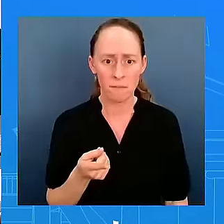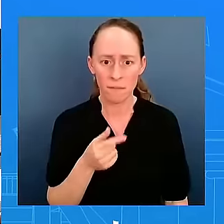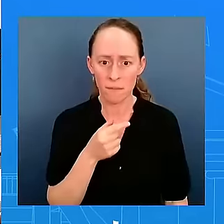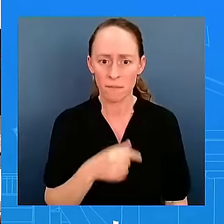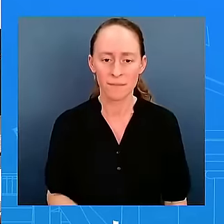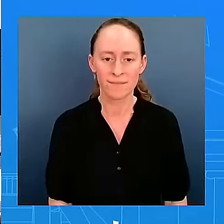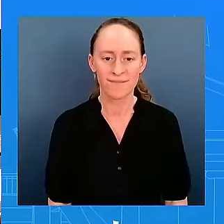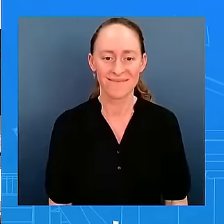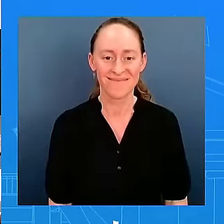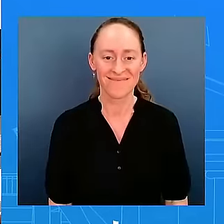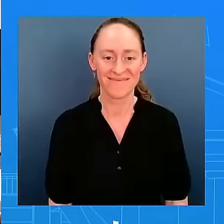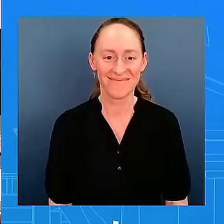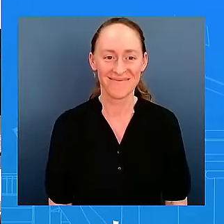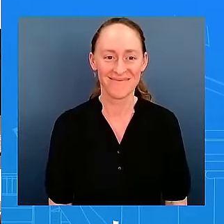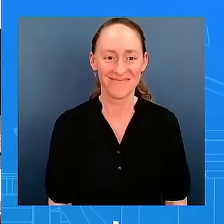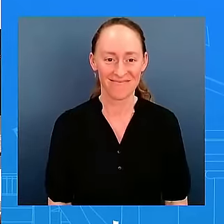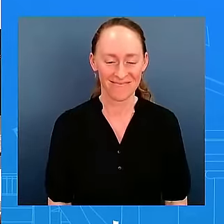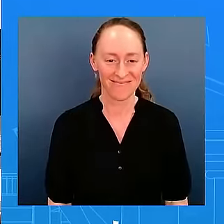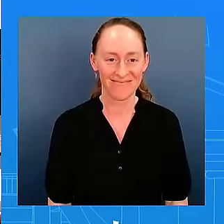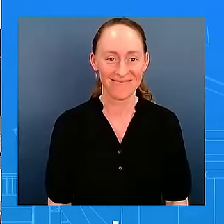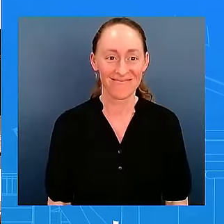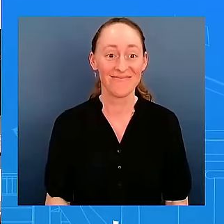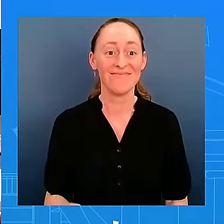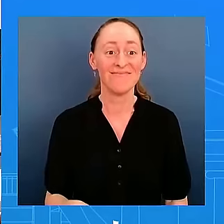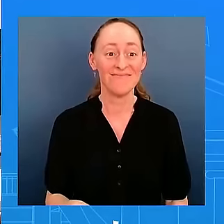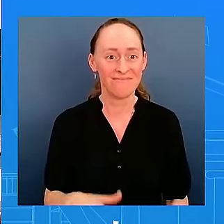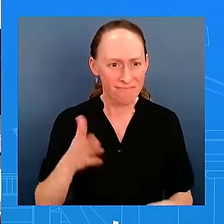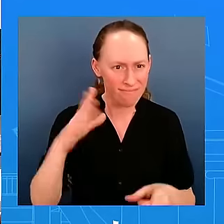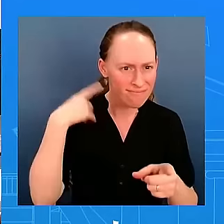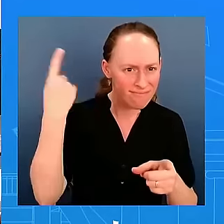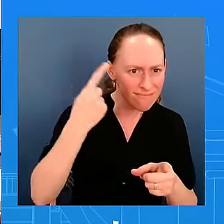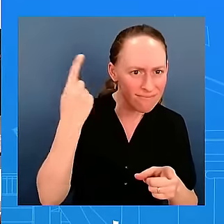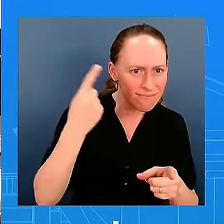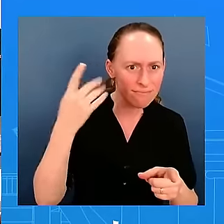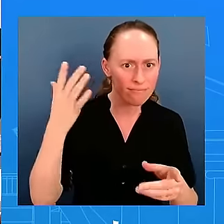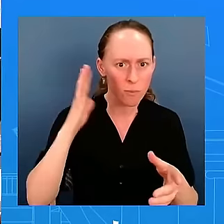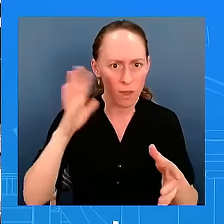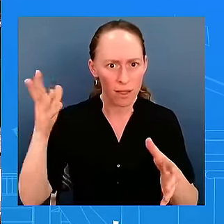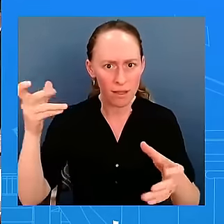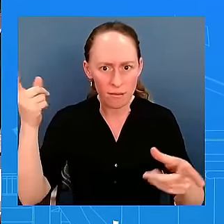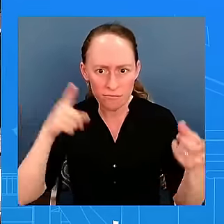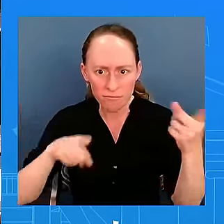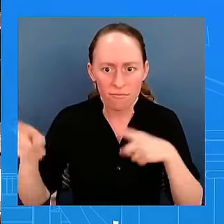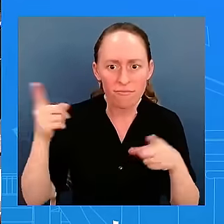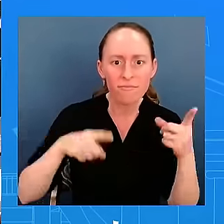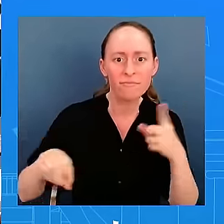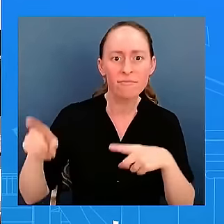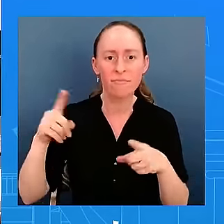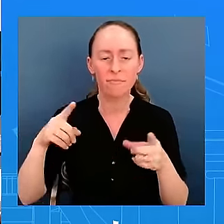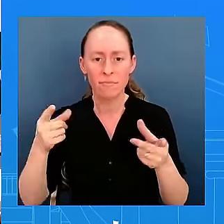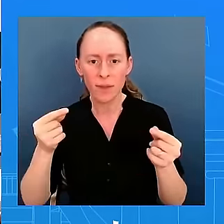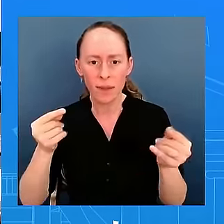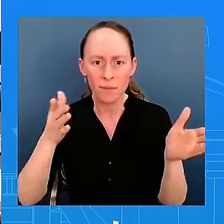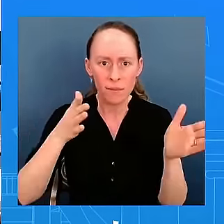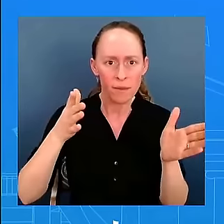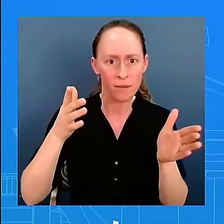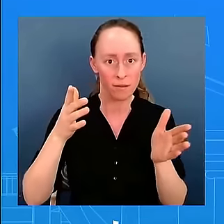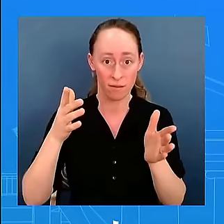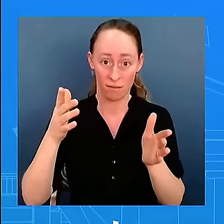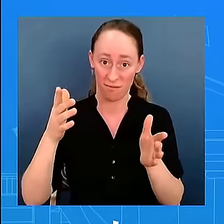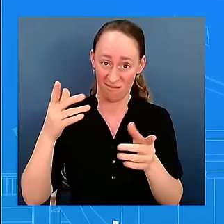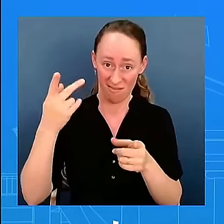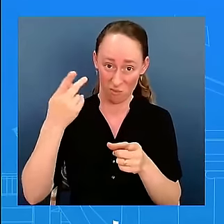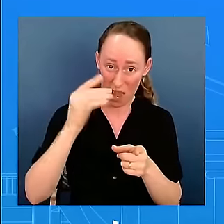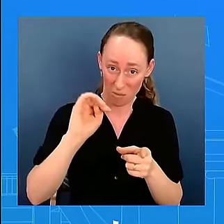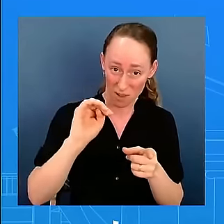to achieve a ceasefire deal? That it's not just Hamas? And also, what are those compromises that Netanyahu would have to make? Both sides have to make